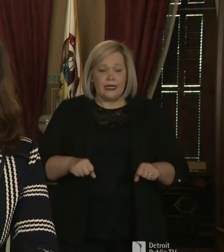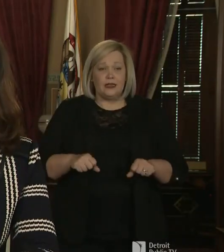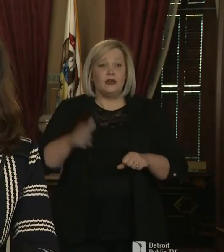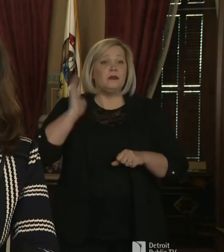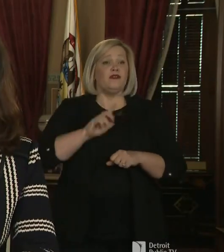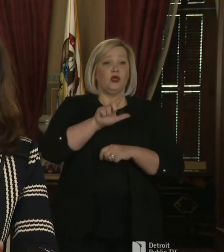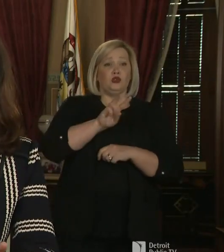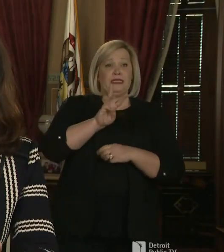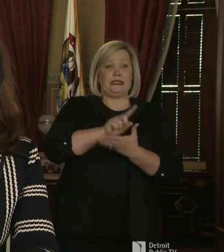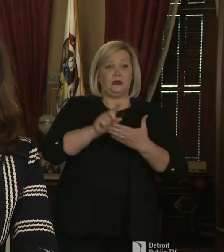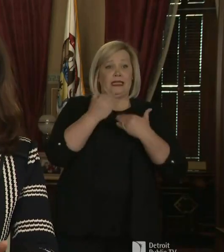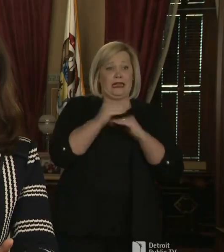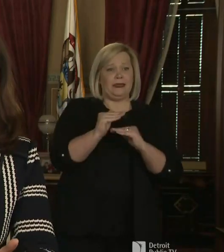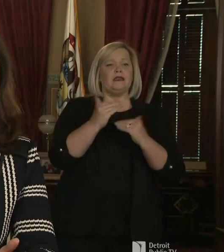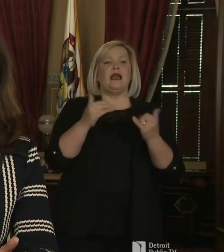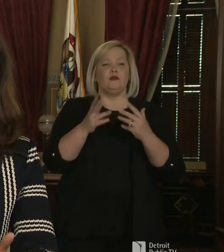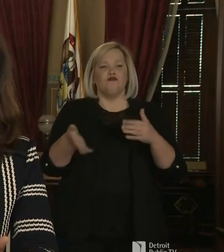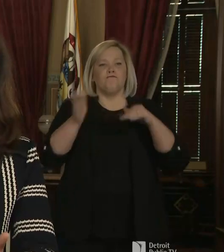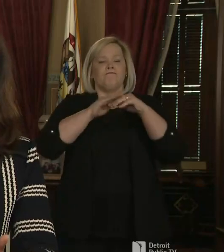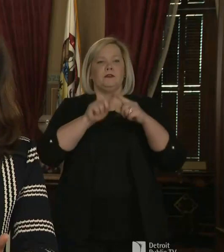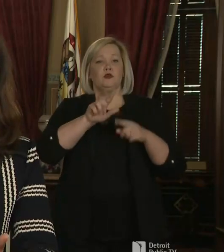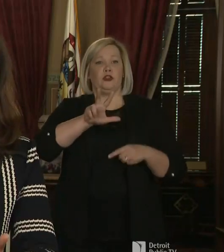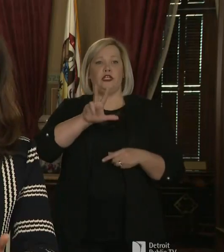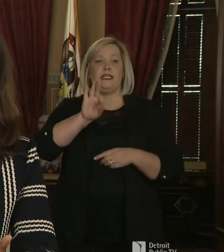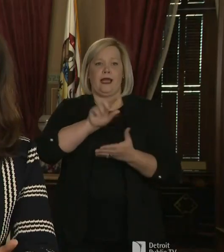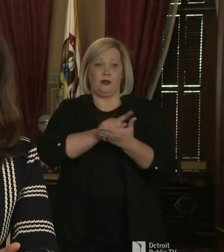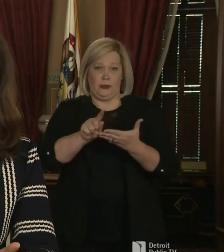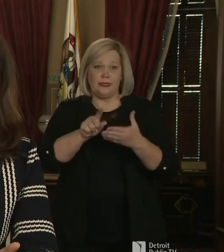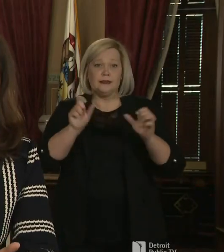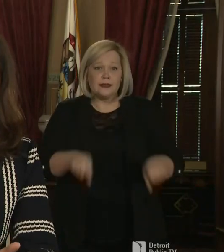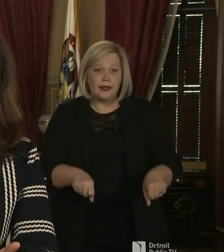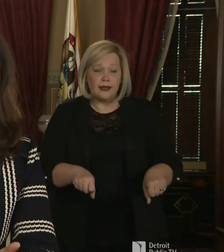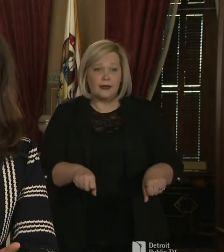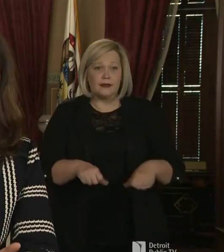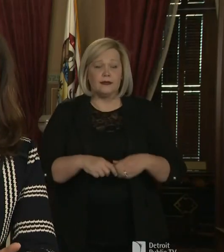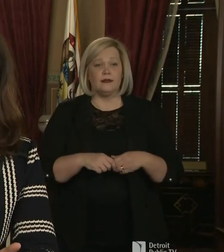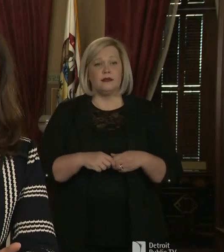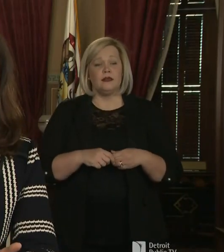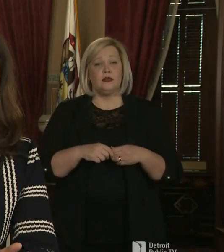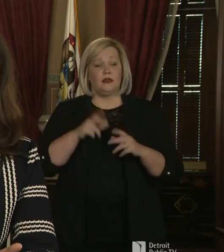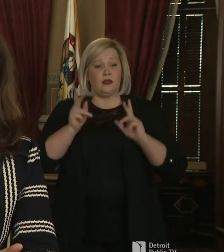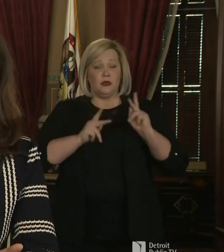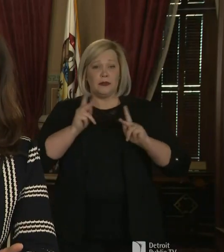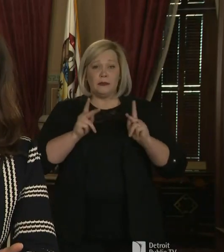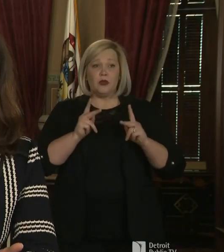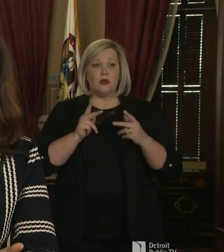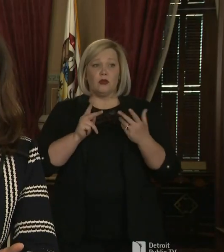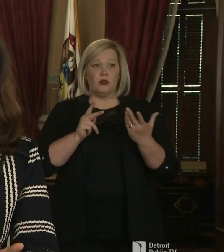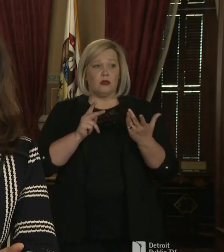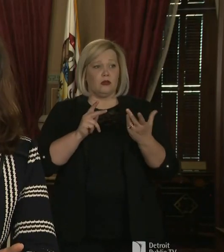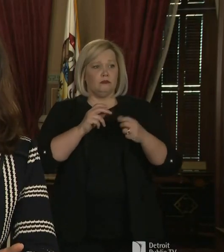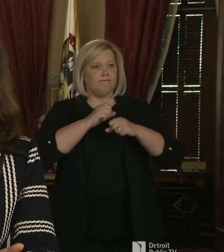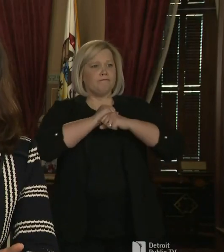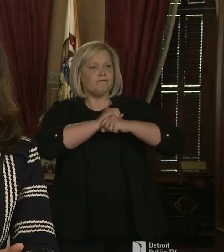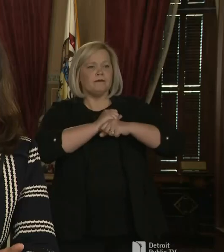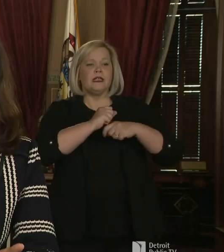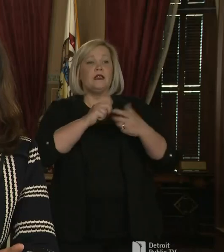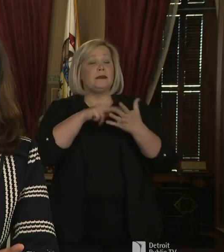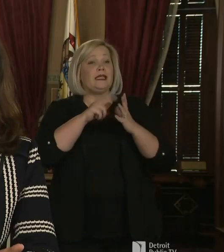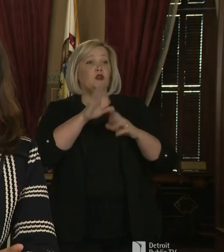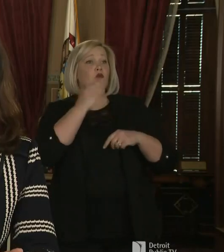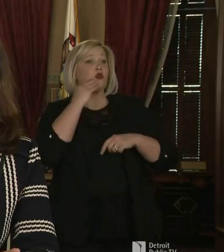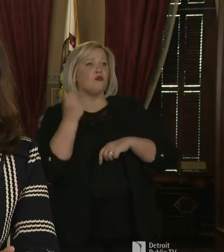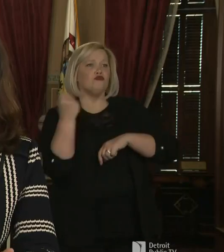that happen. We're grateful to him. We have protections so that you don't lose your home to